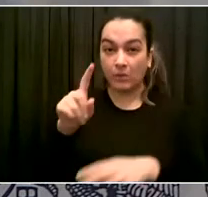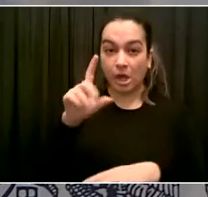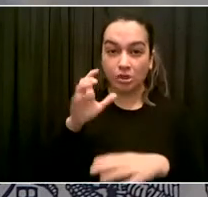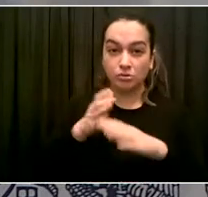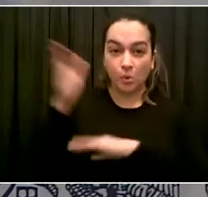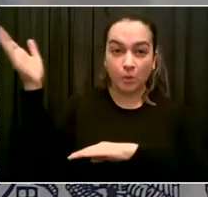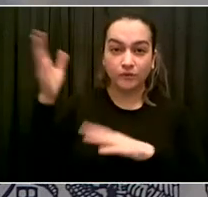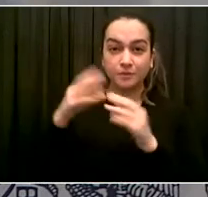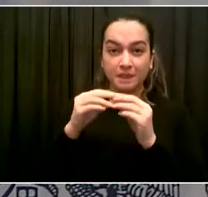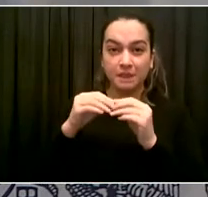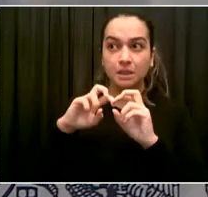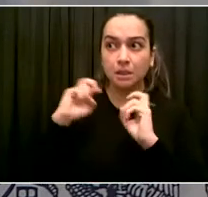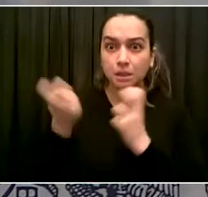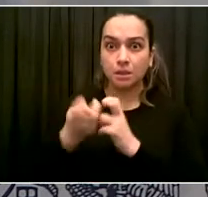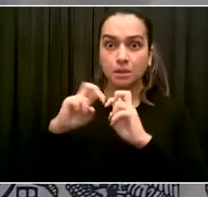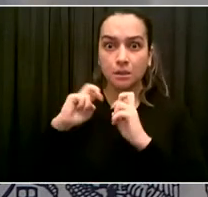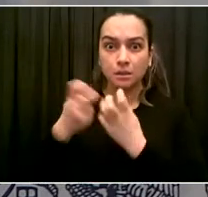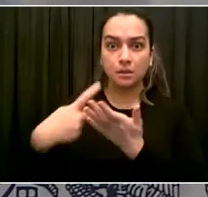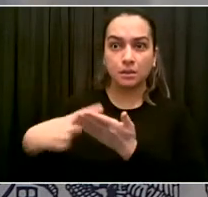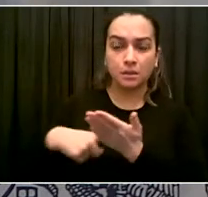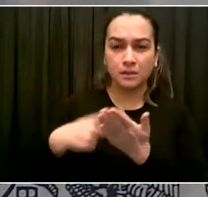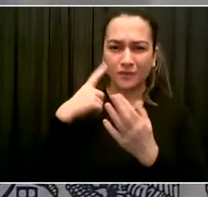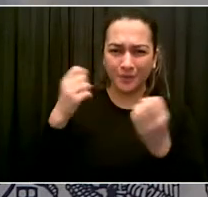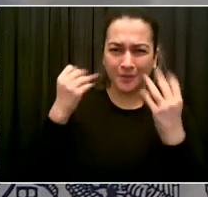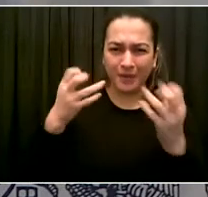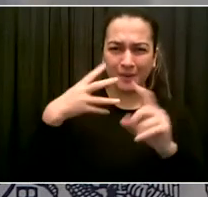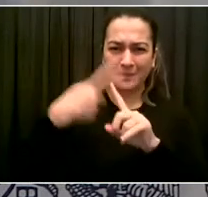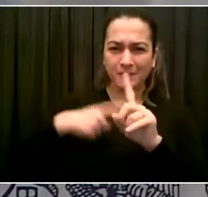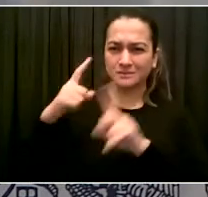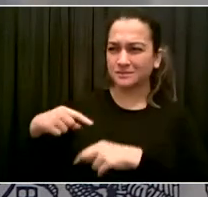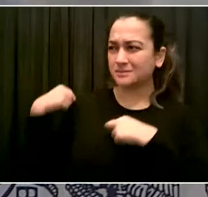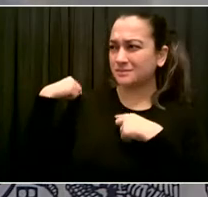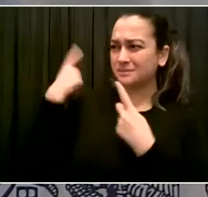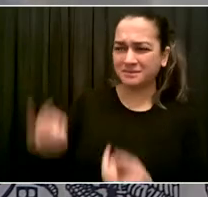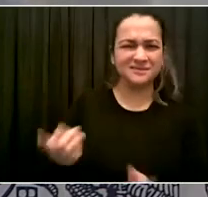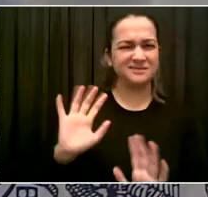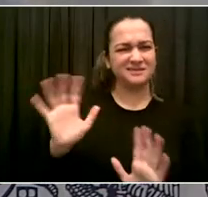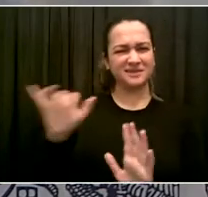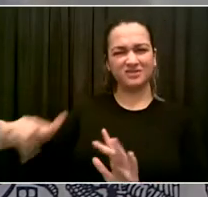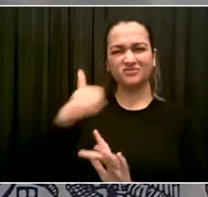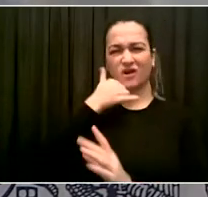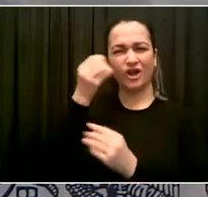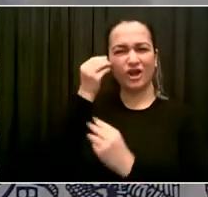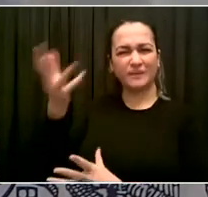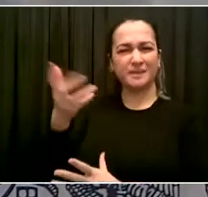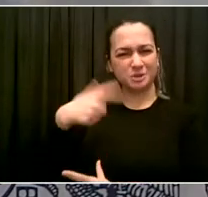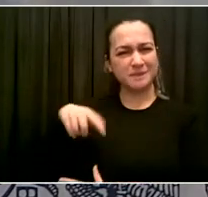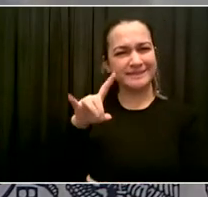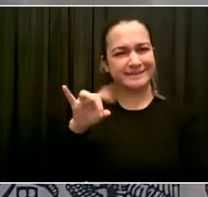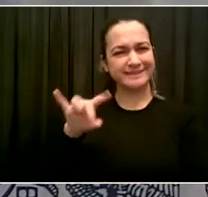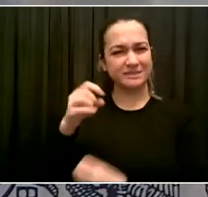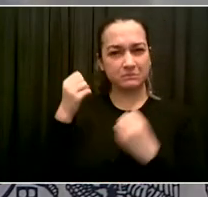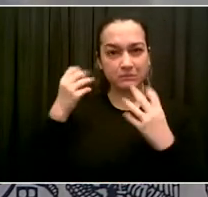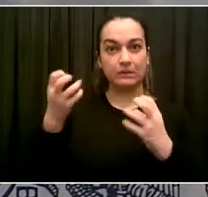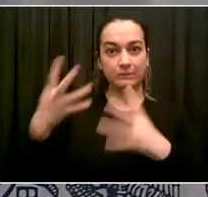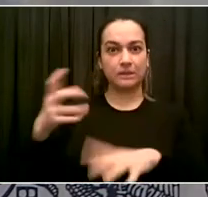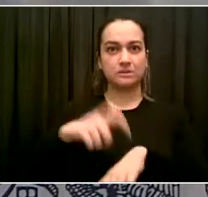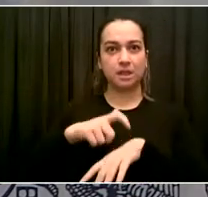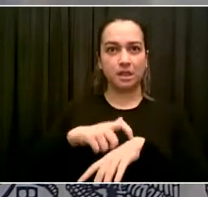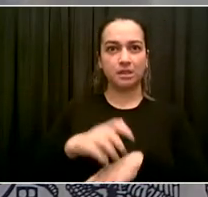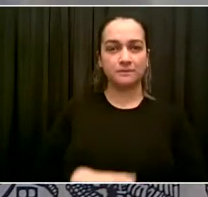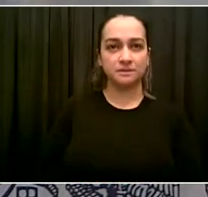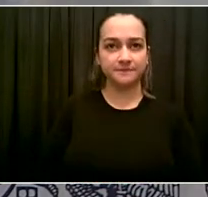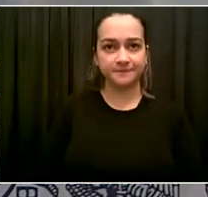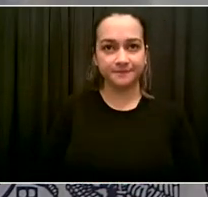the three leaders who joined the effort, Jennifer Jones, Austin, Westmore, Arva Rice, about the fact that it was